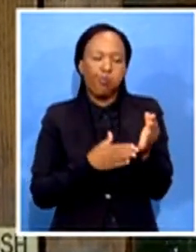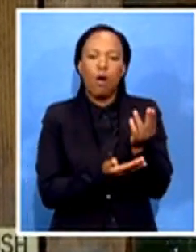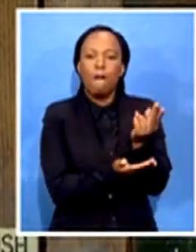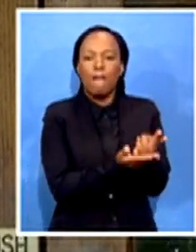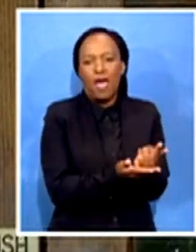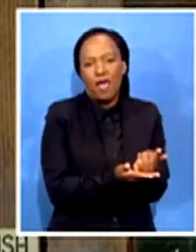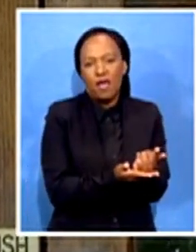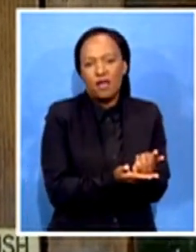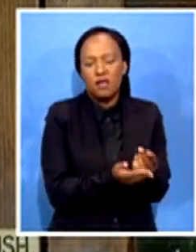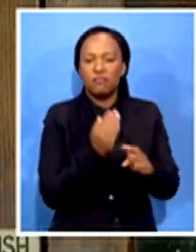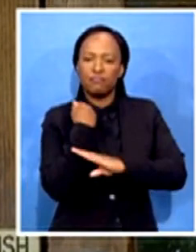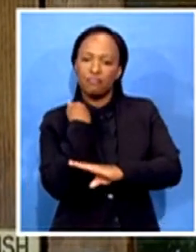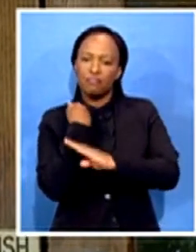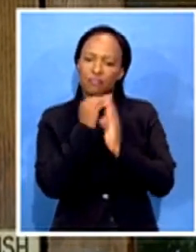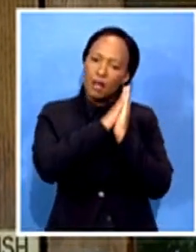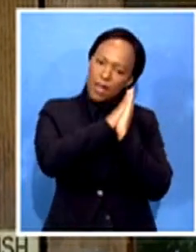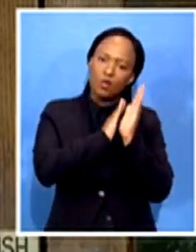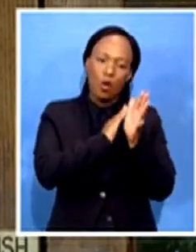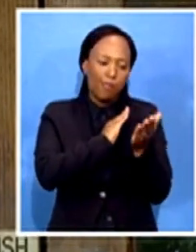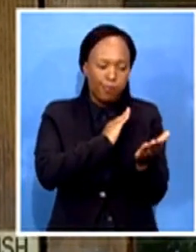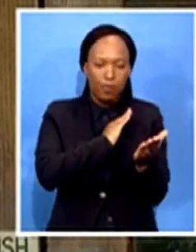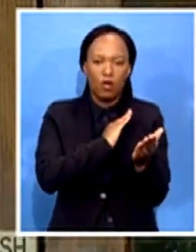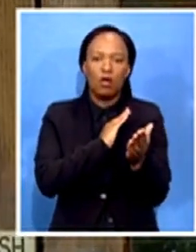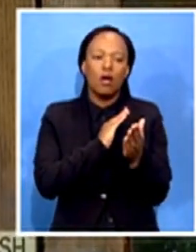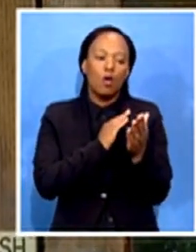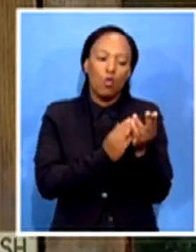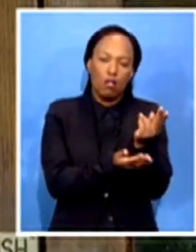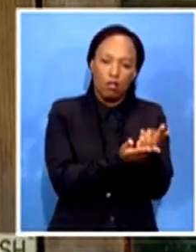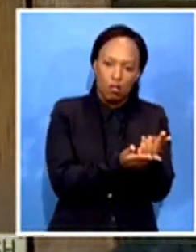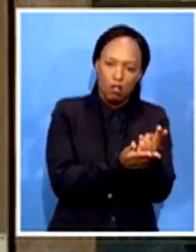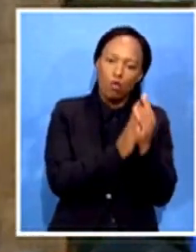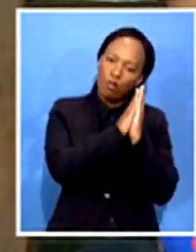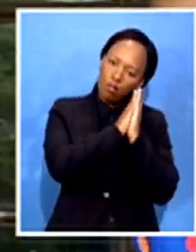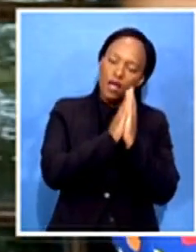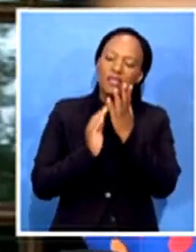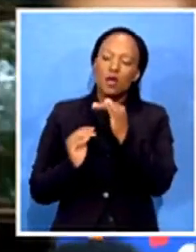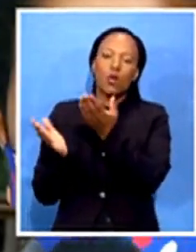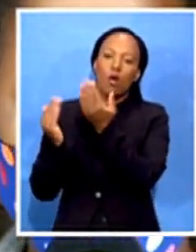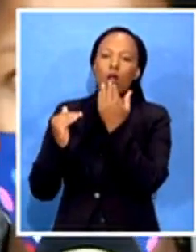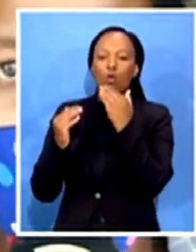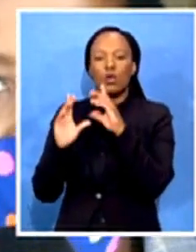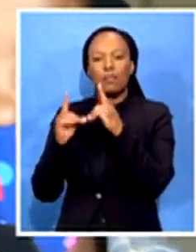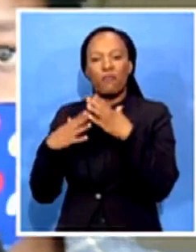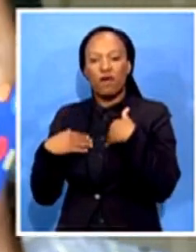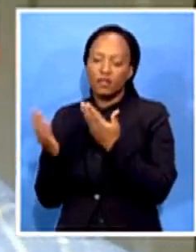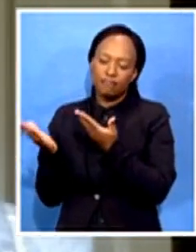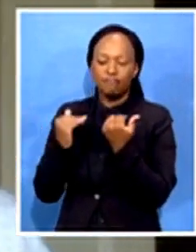Health to intervene, to assist us, to give that professional support to us. There you have it. Thank you very much.